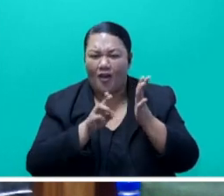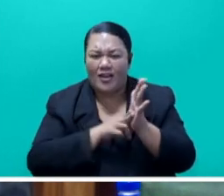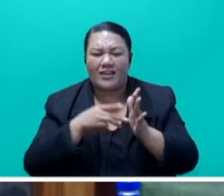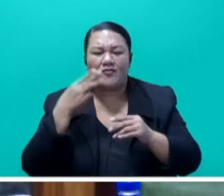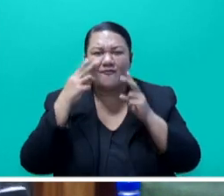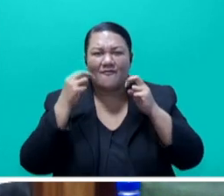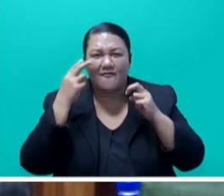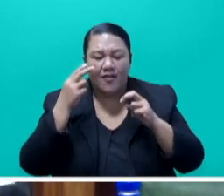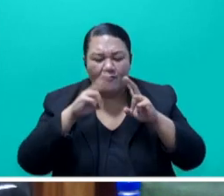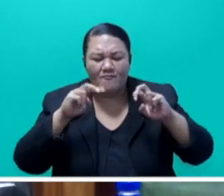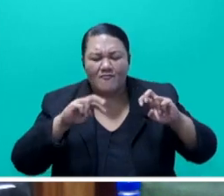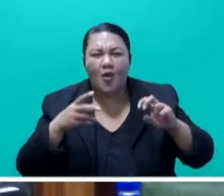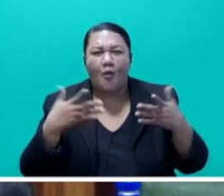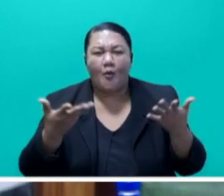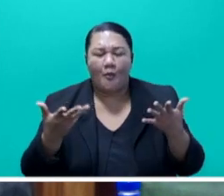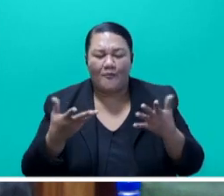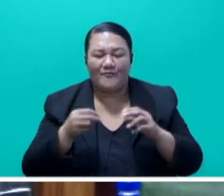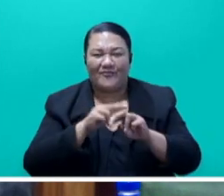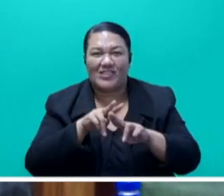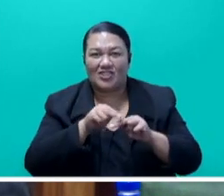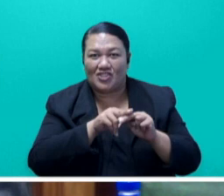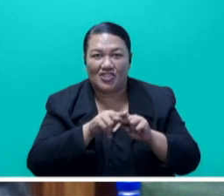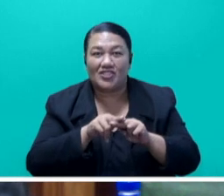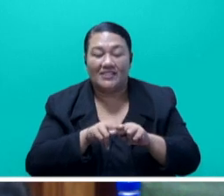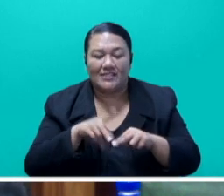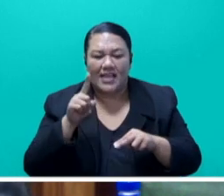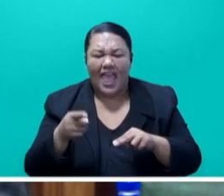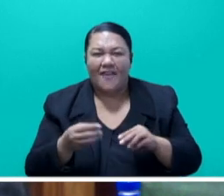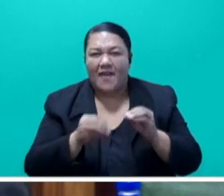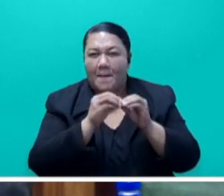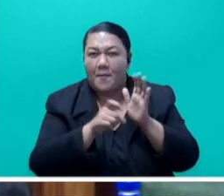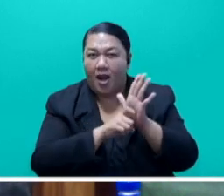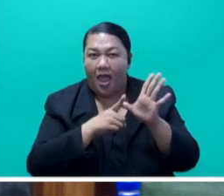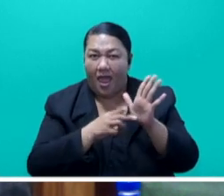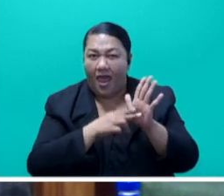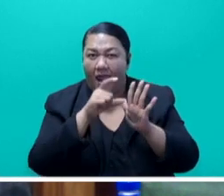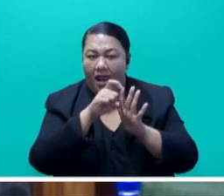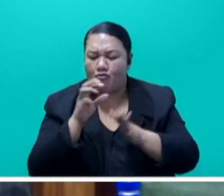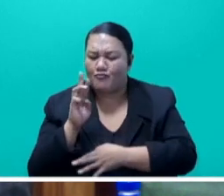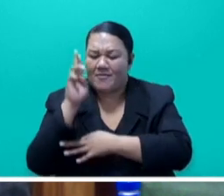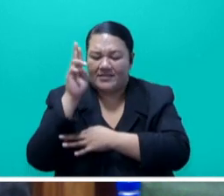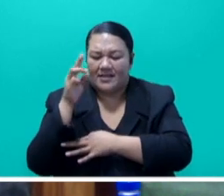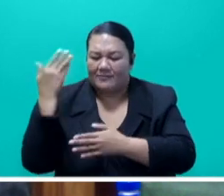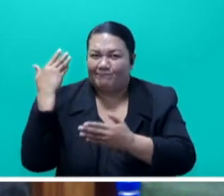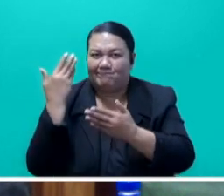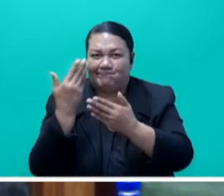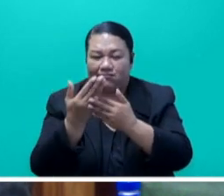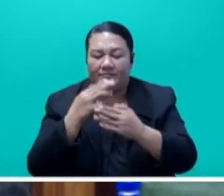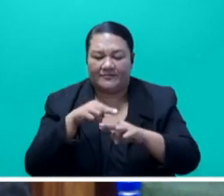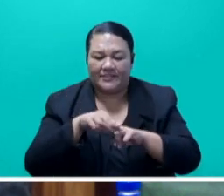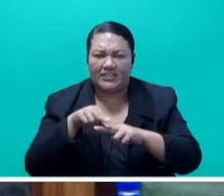Speaker, so the Fiji, where happiness finds you brand has represented us for over a decade. And it has done so